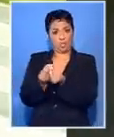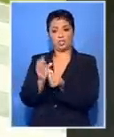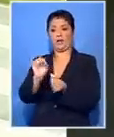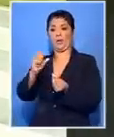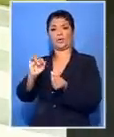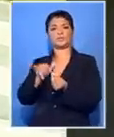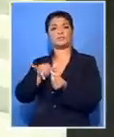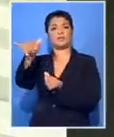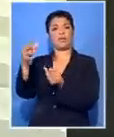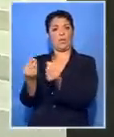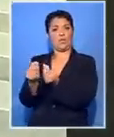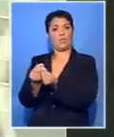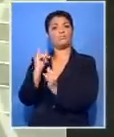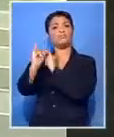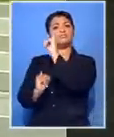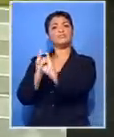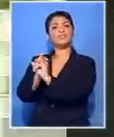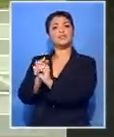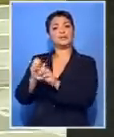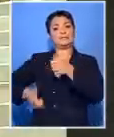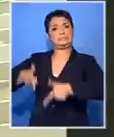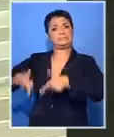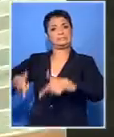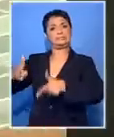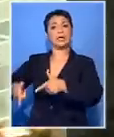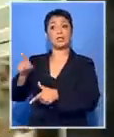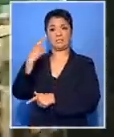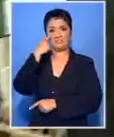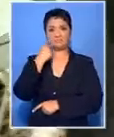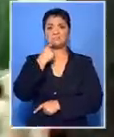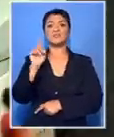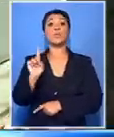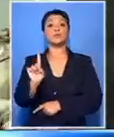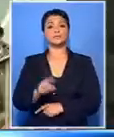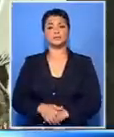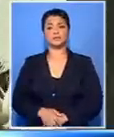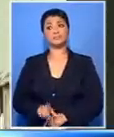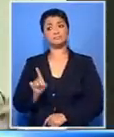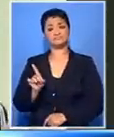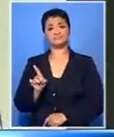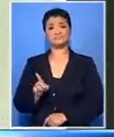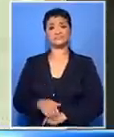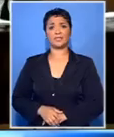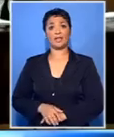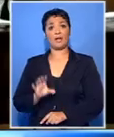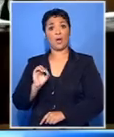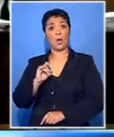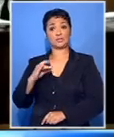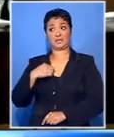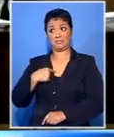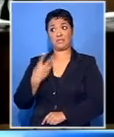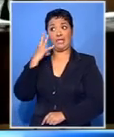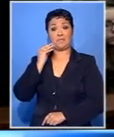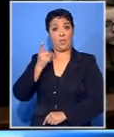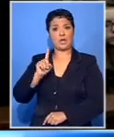international games. His testimony was revealing. He is an anxious individual. I have found him